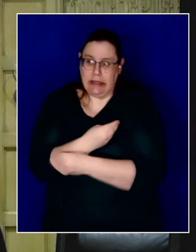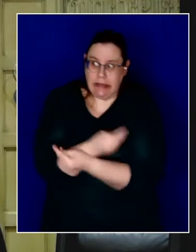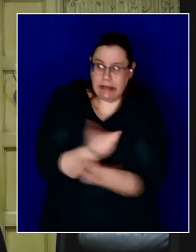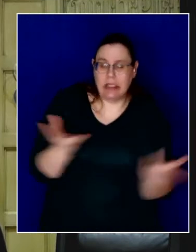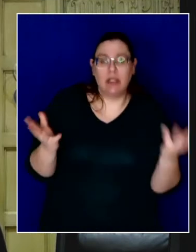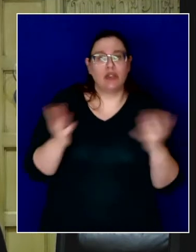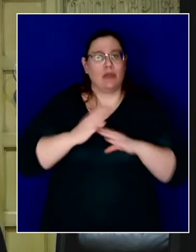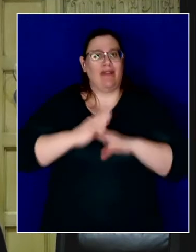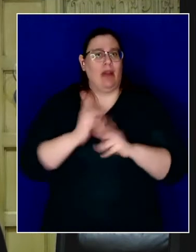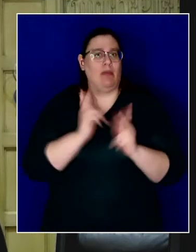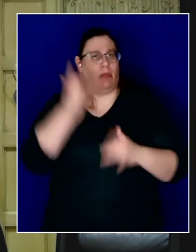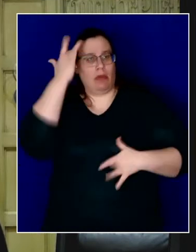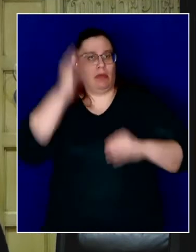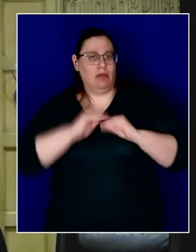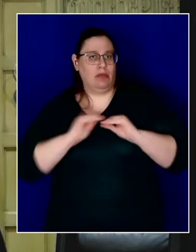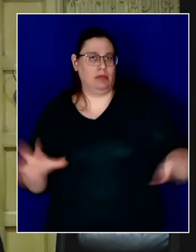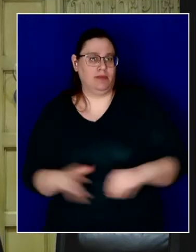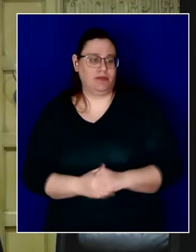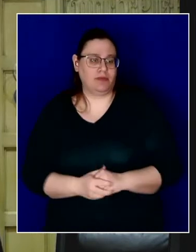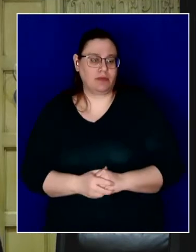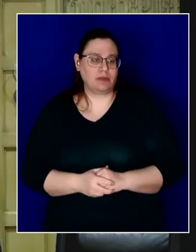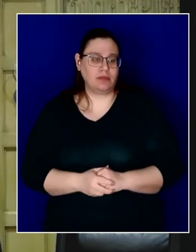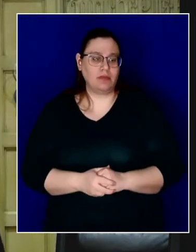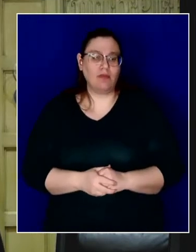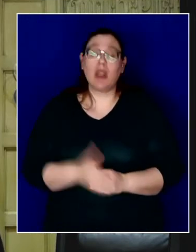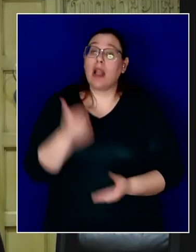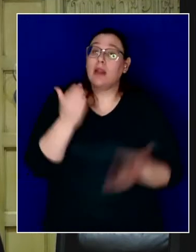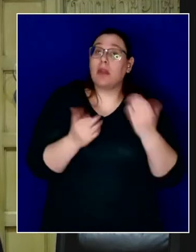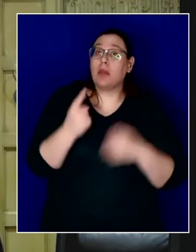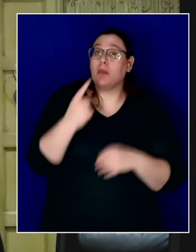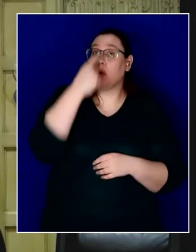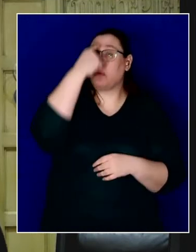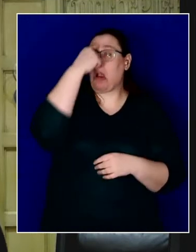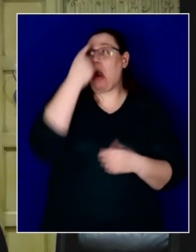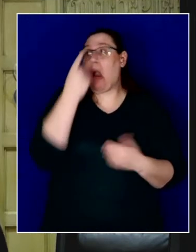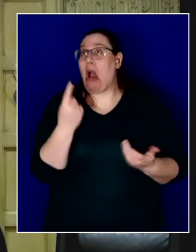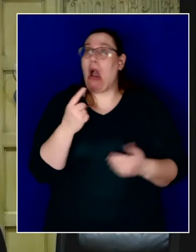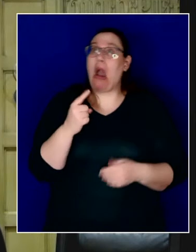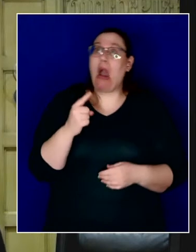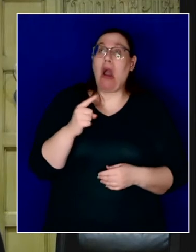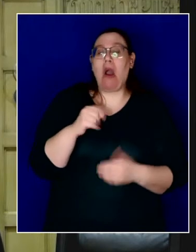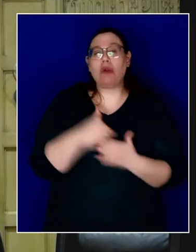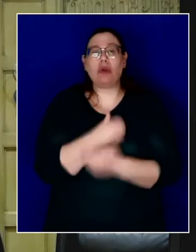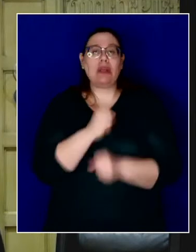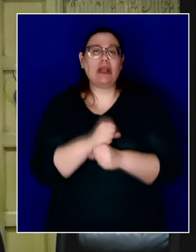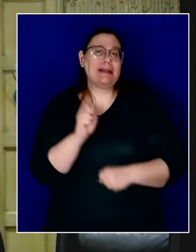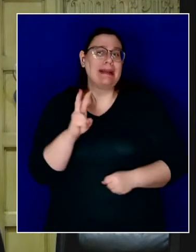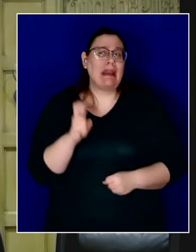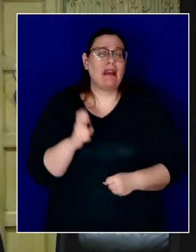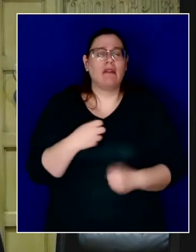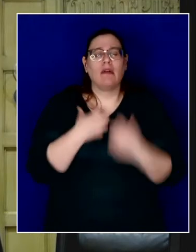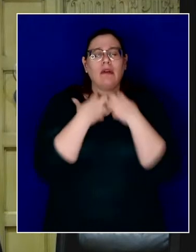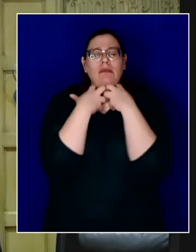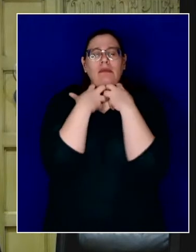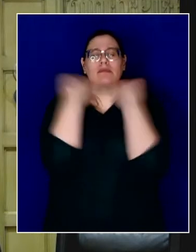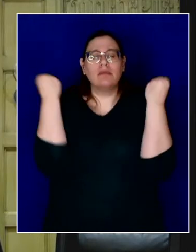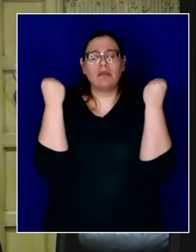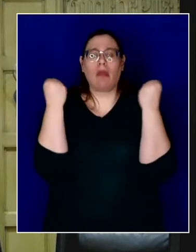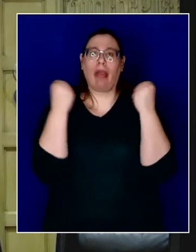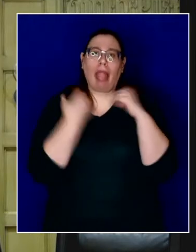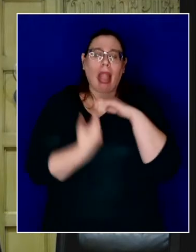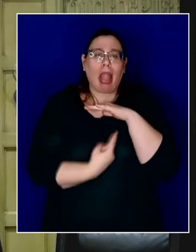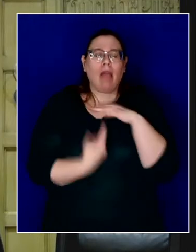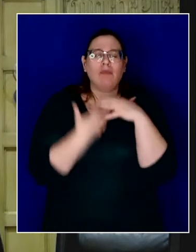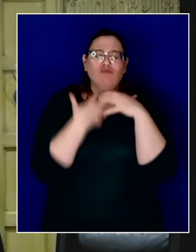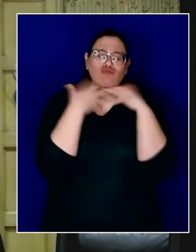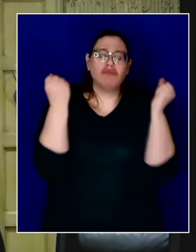pandemic from spreading. And maybe you're thinking, coming up to the New Year's, you just can't take it anymore. And you're not going to have